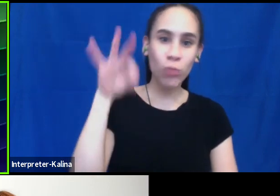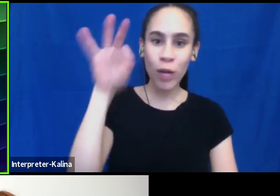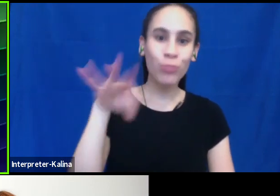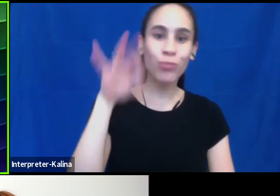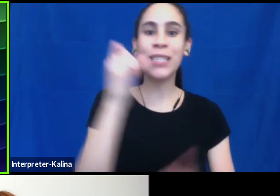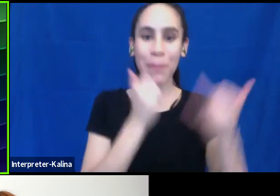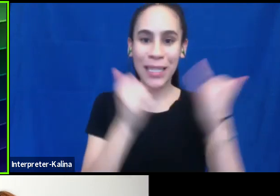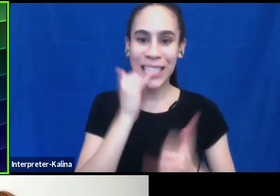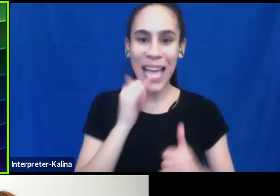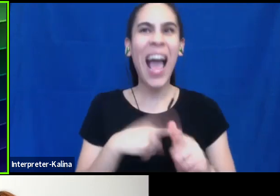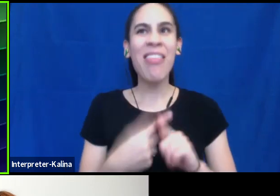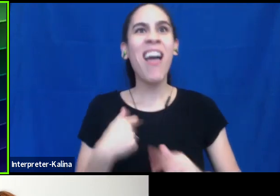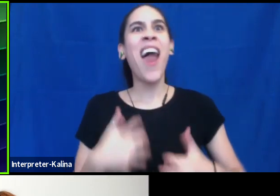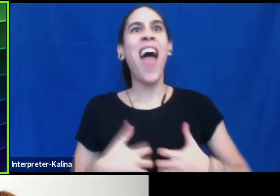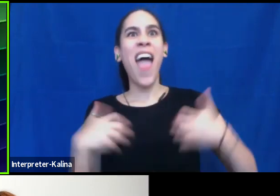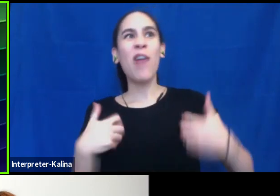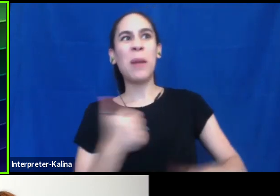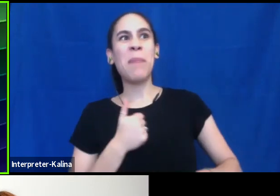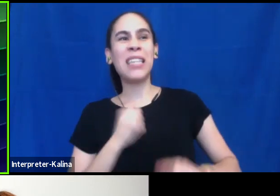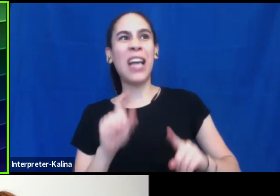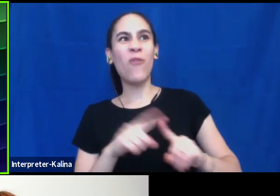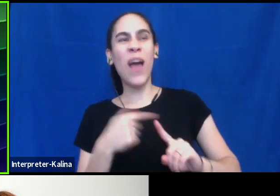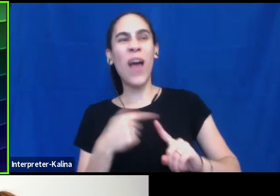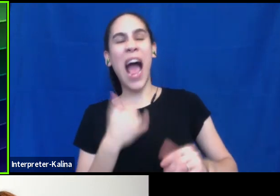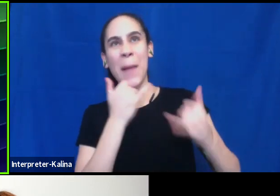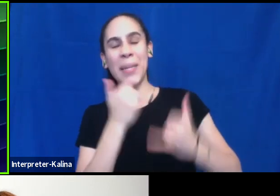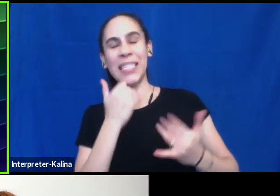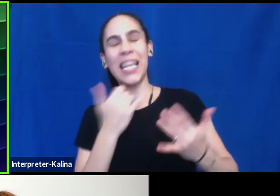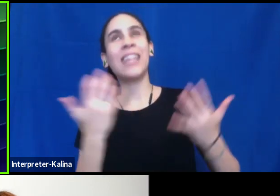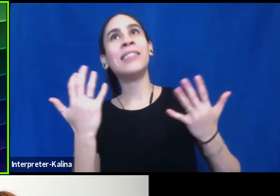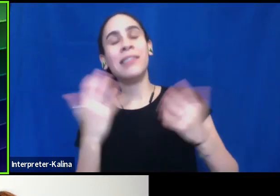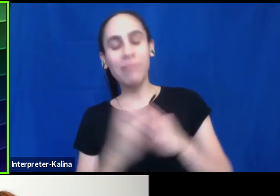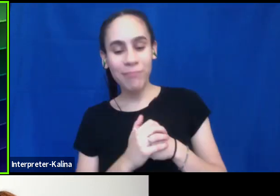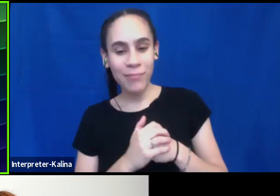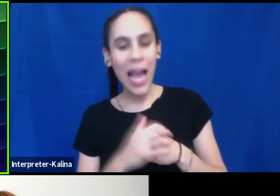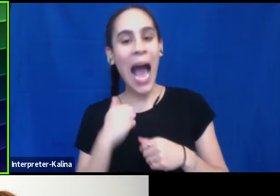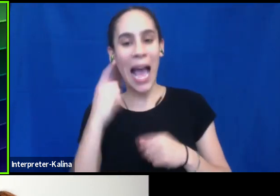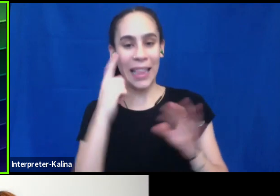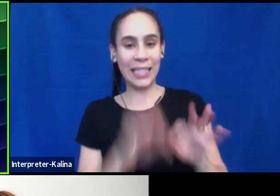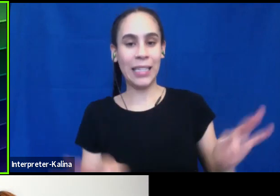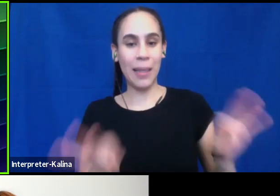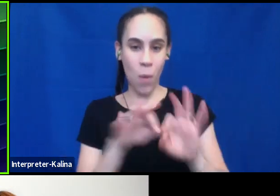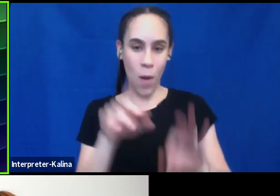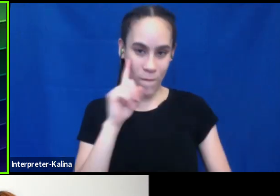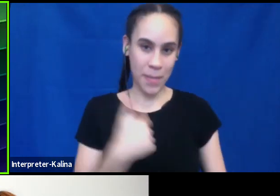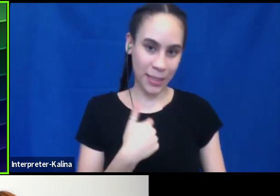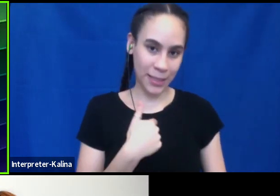then I get so angry at myself when I make my own. Um, I think that's important for me. Um,